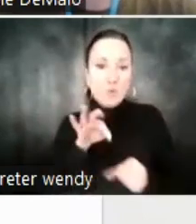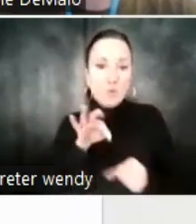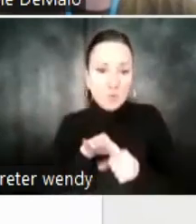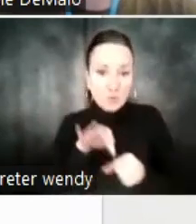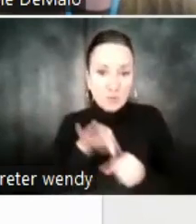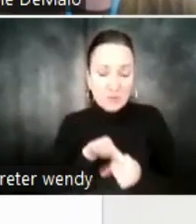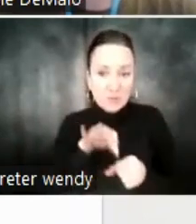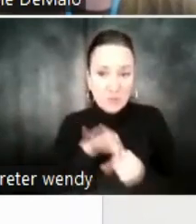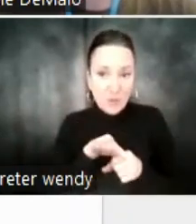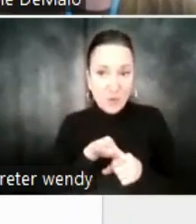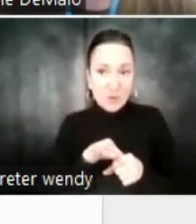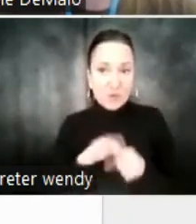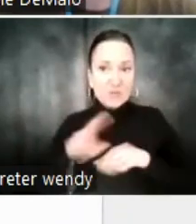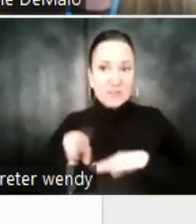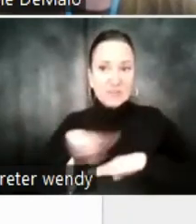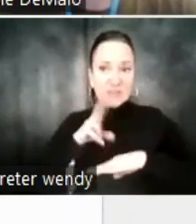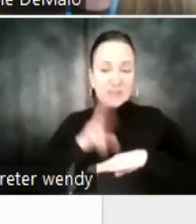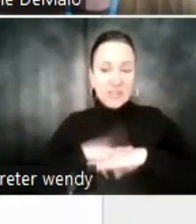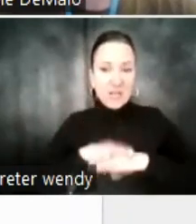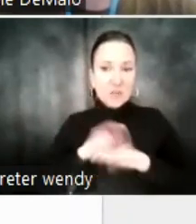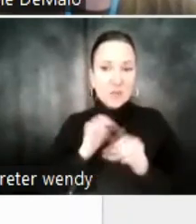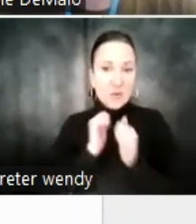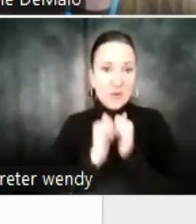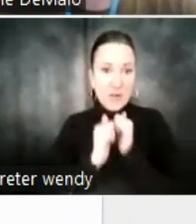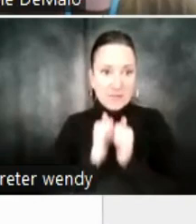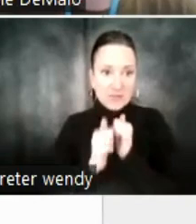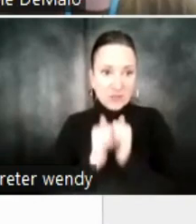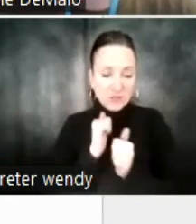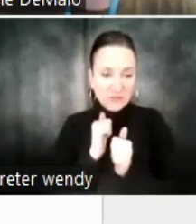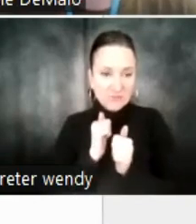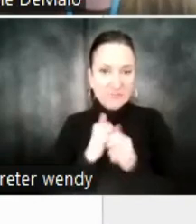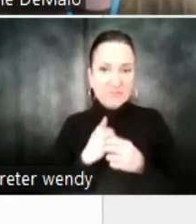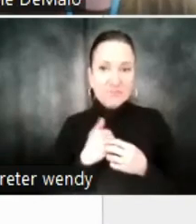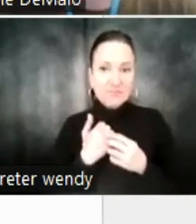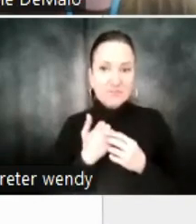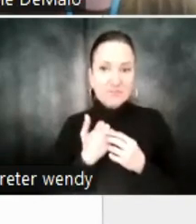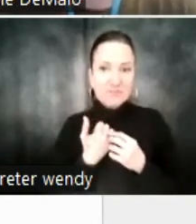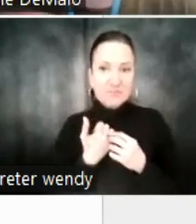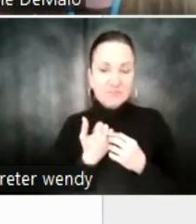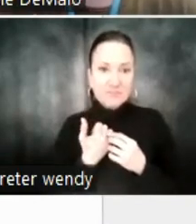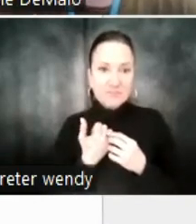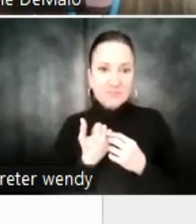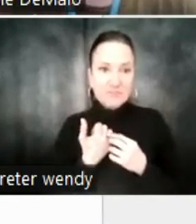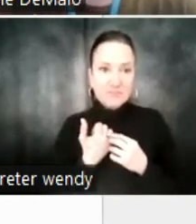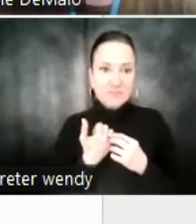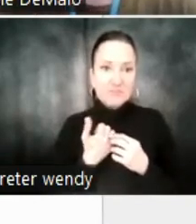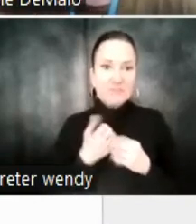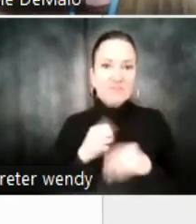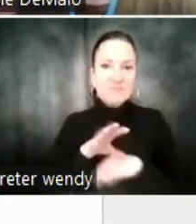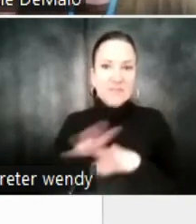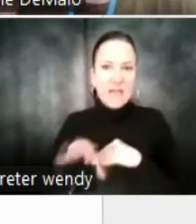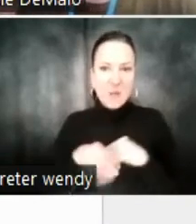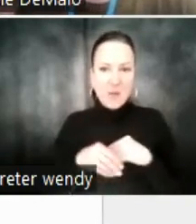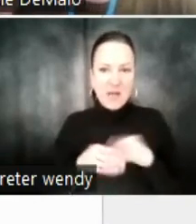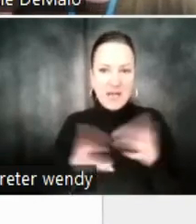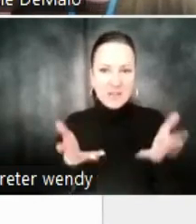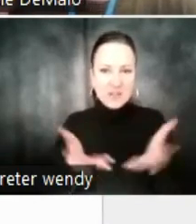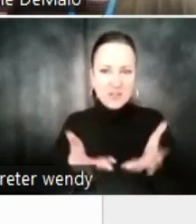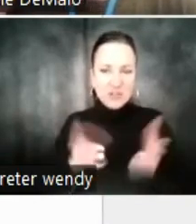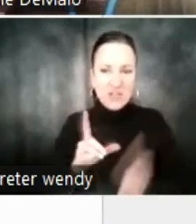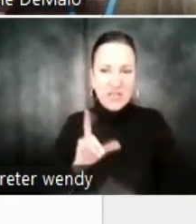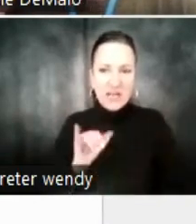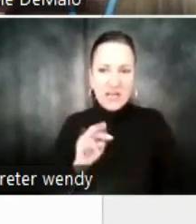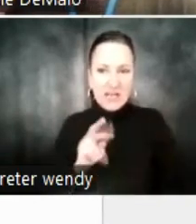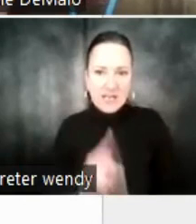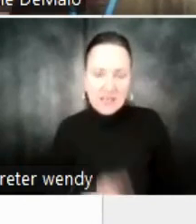our national contest running right now. I'll put the link back in the chat to go and